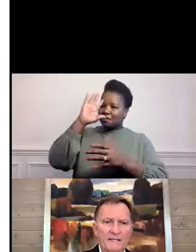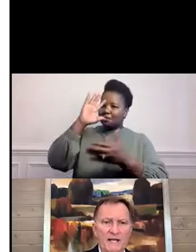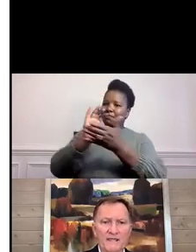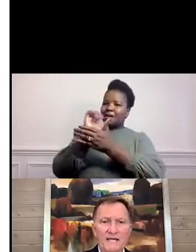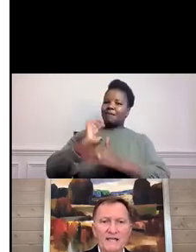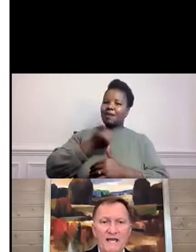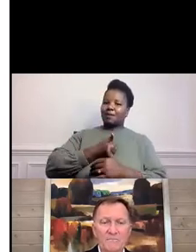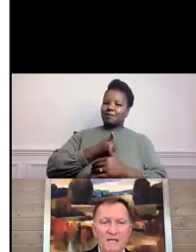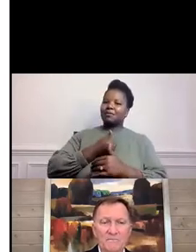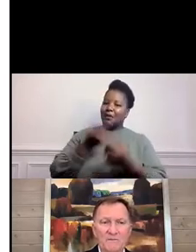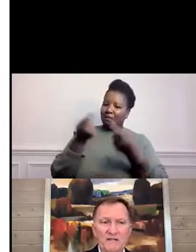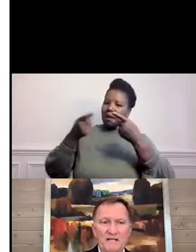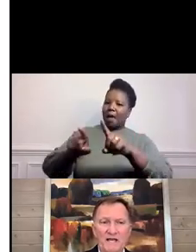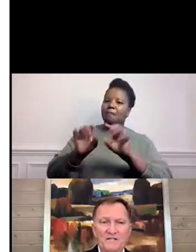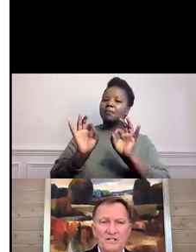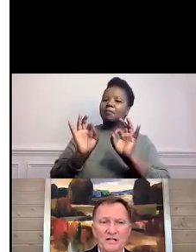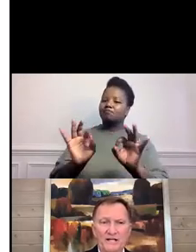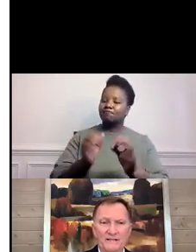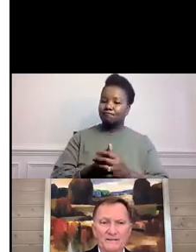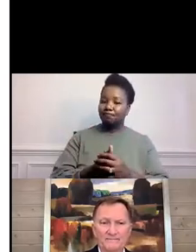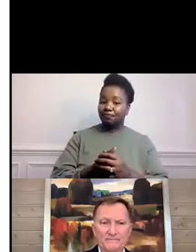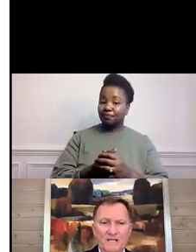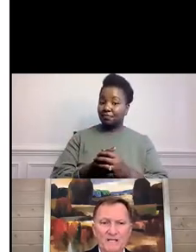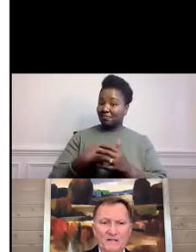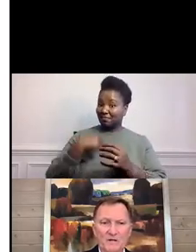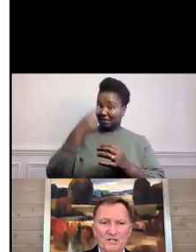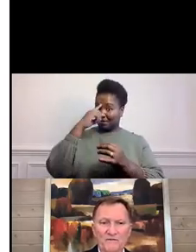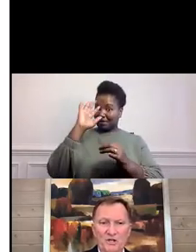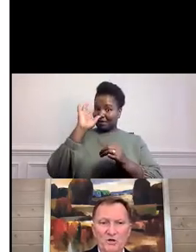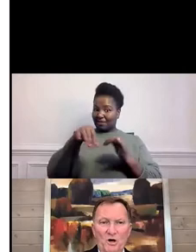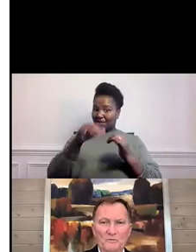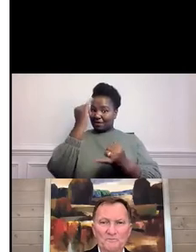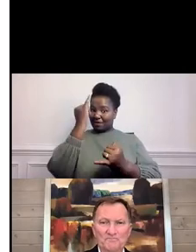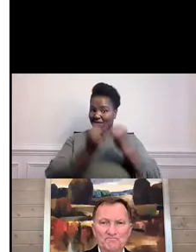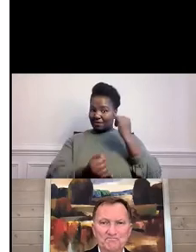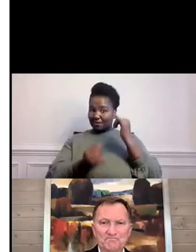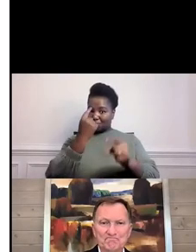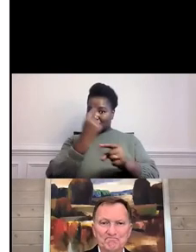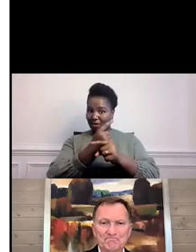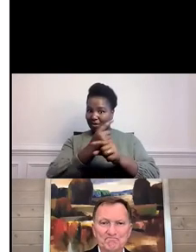And I think that may be the last slide, except for the quote.